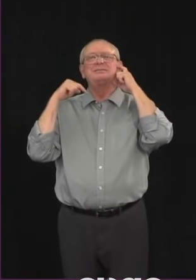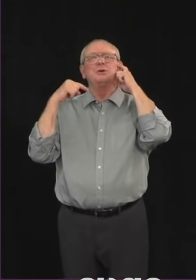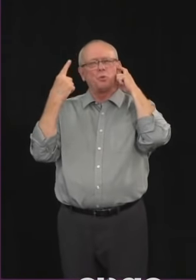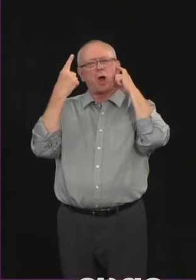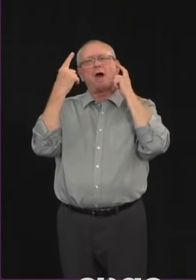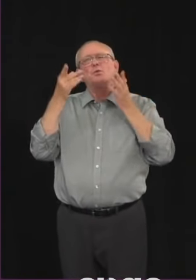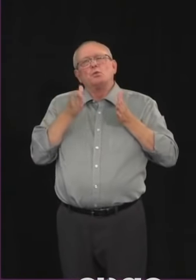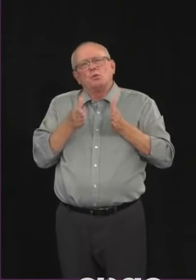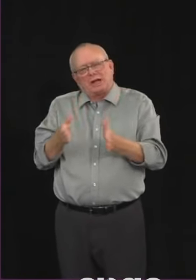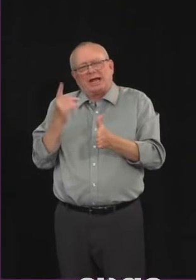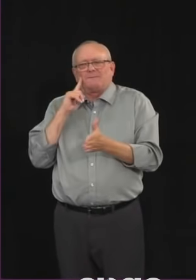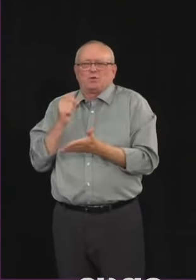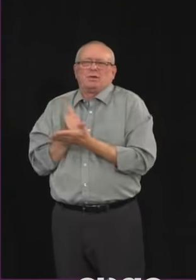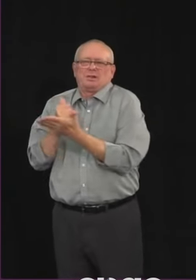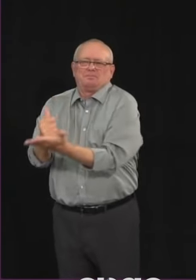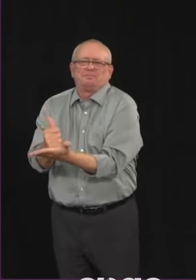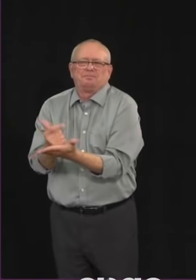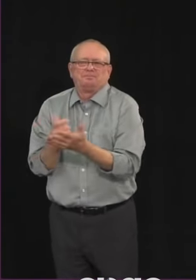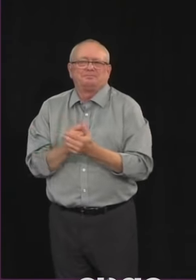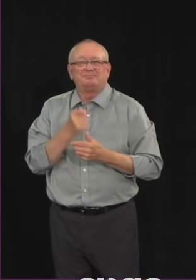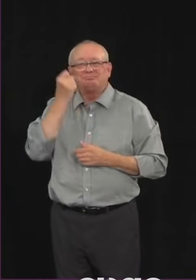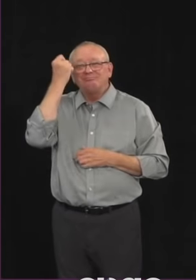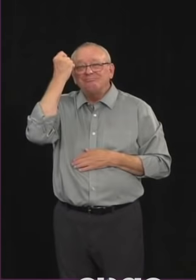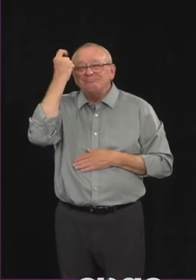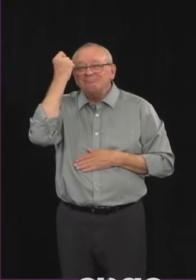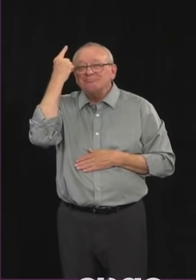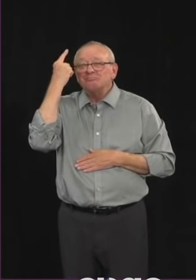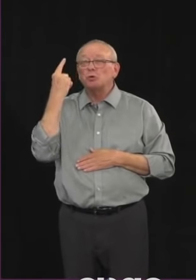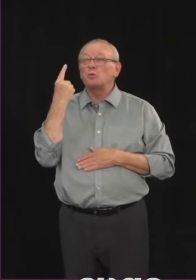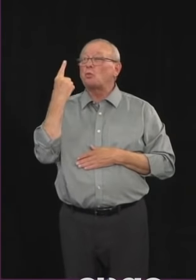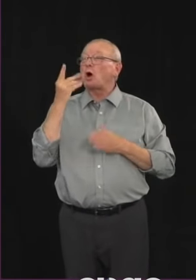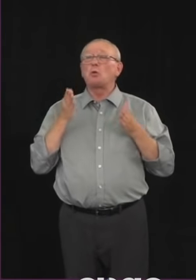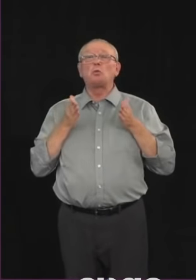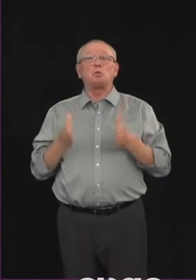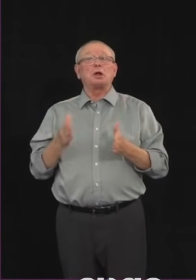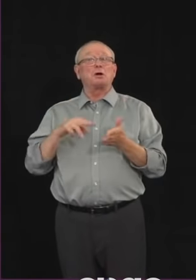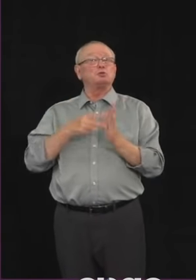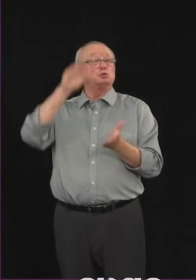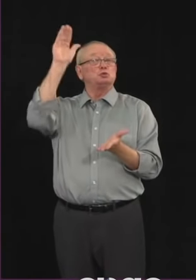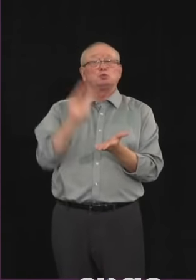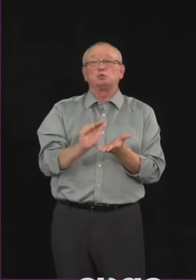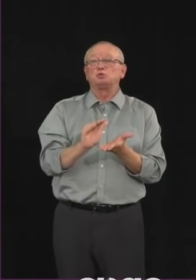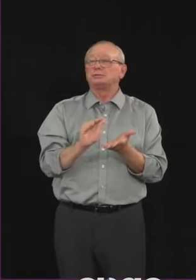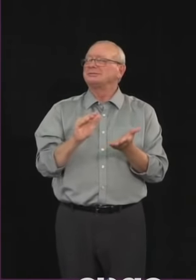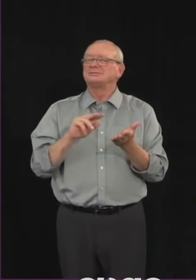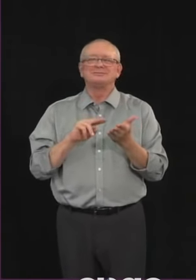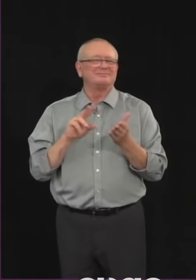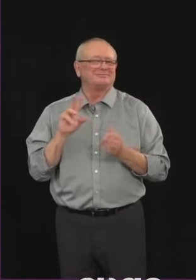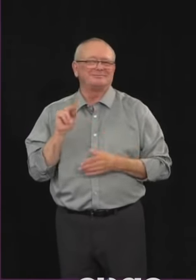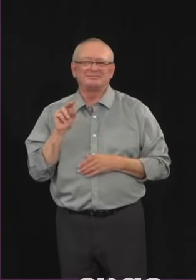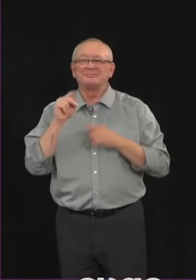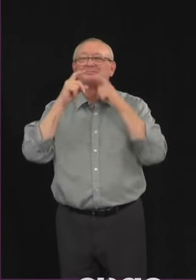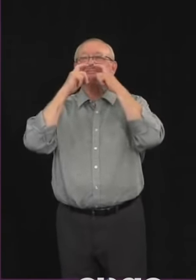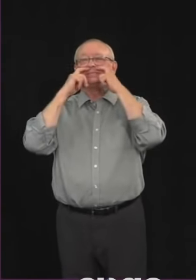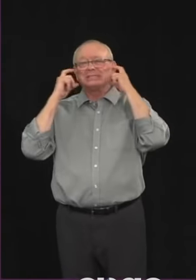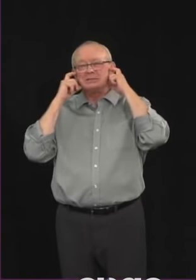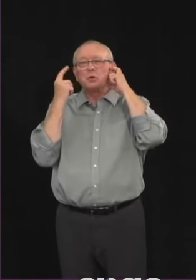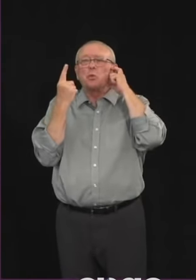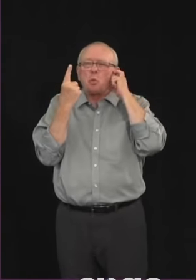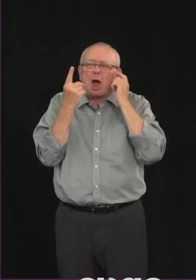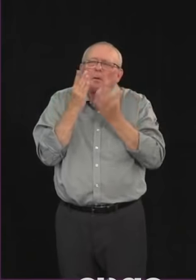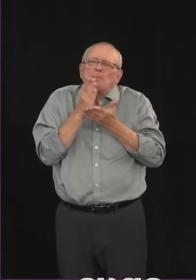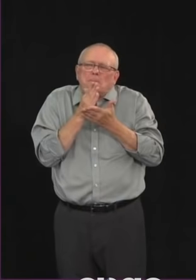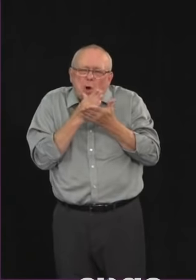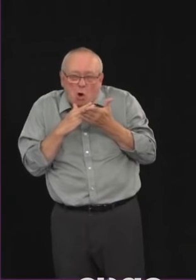measure alone will eliminate all risks of exposure. Rather, the key to limiting the spread is